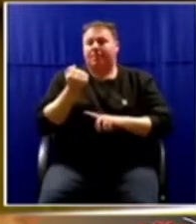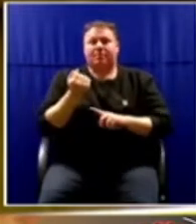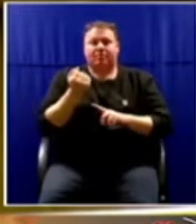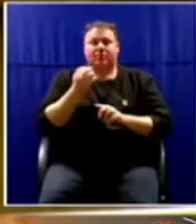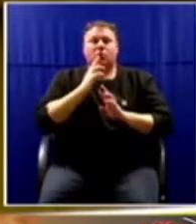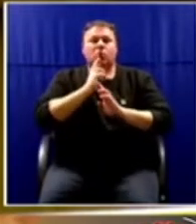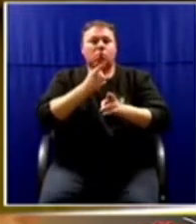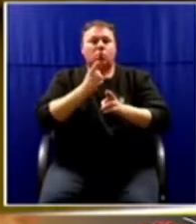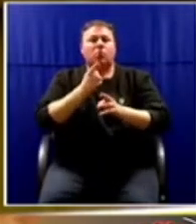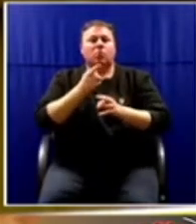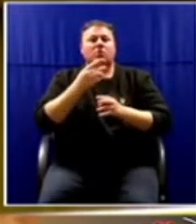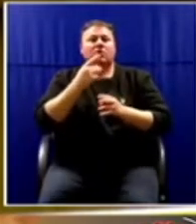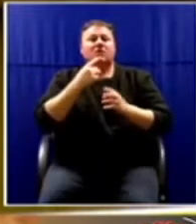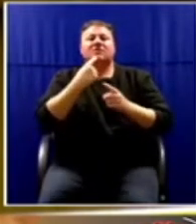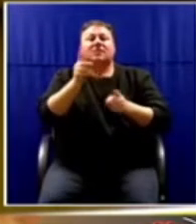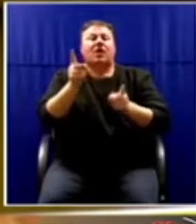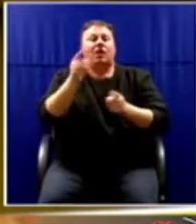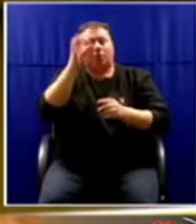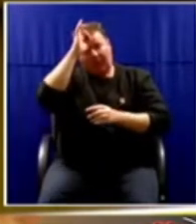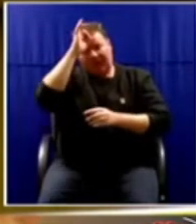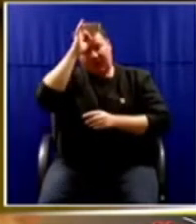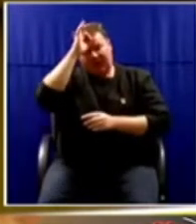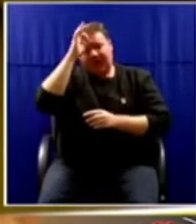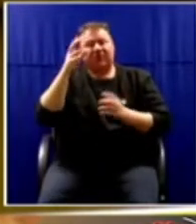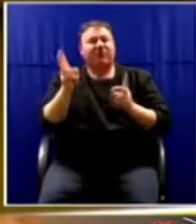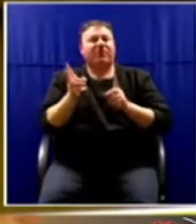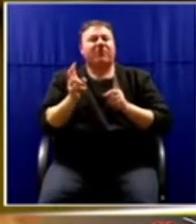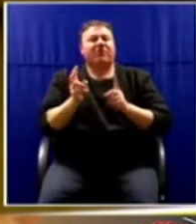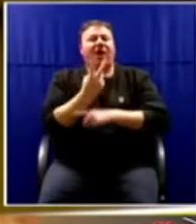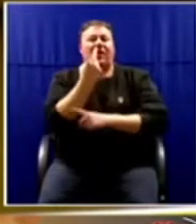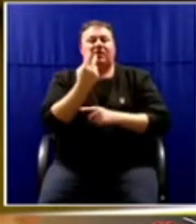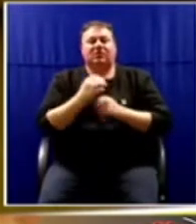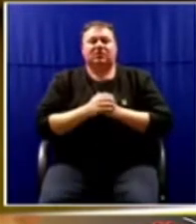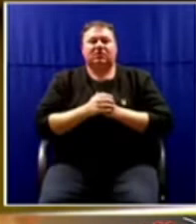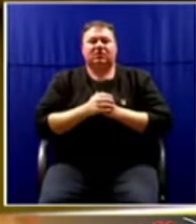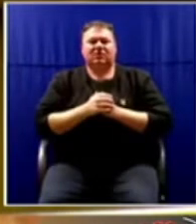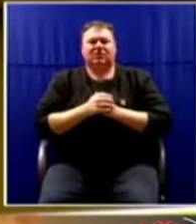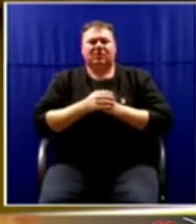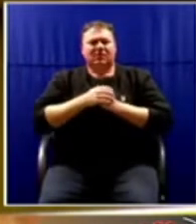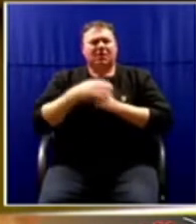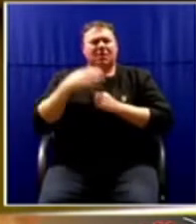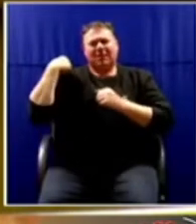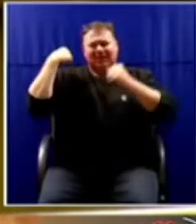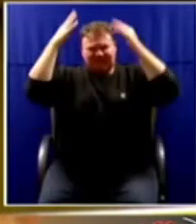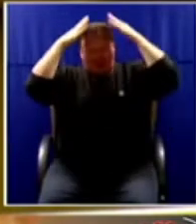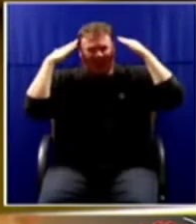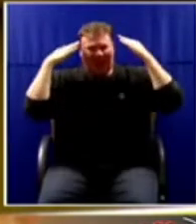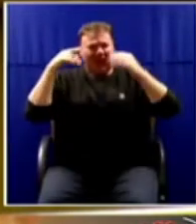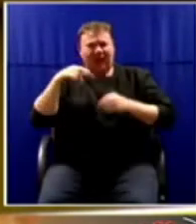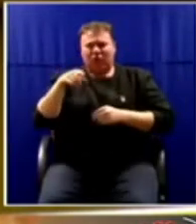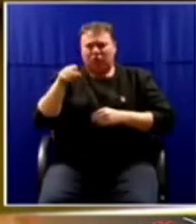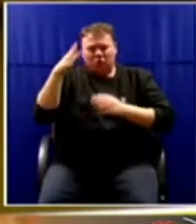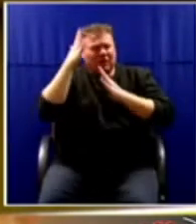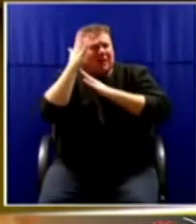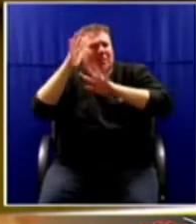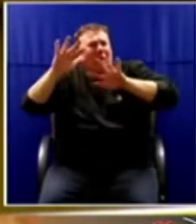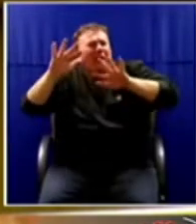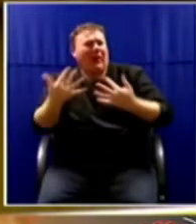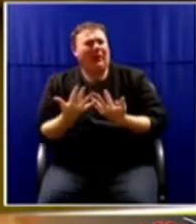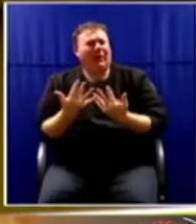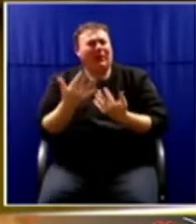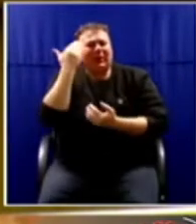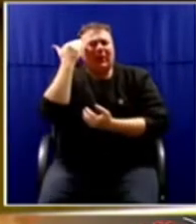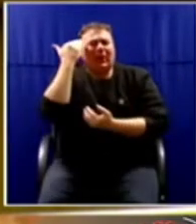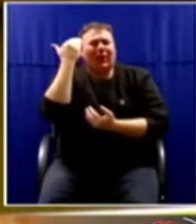violence. Minister Becky Trele, how do you sleep at night knowing that this type of service